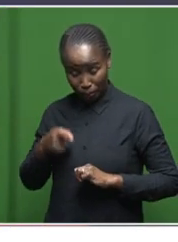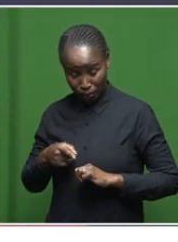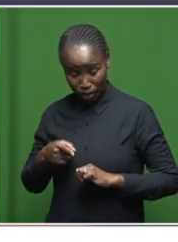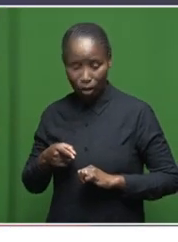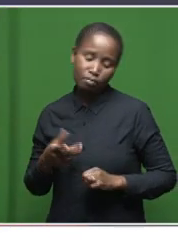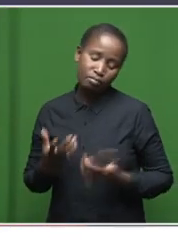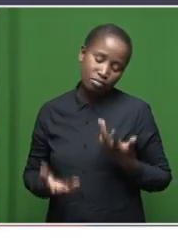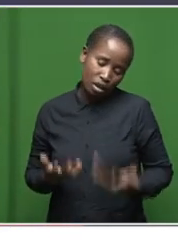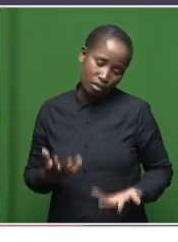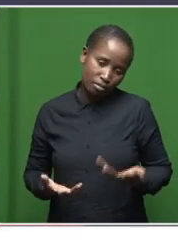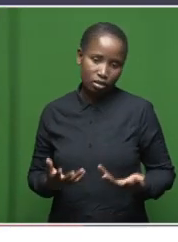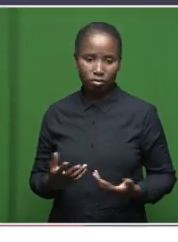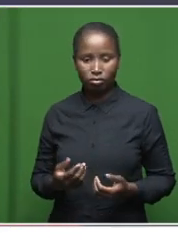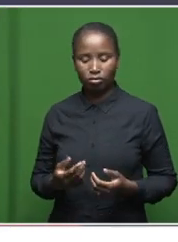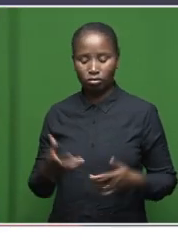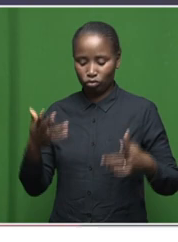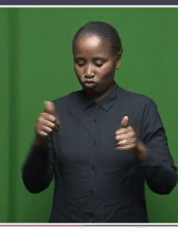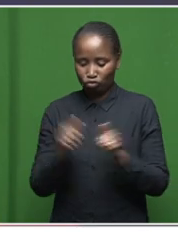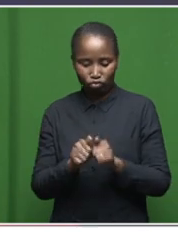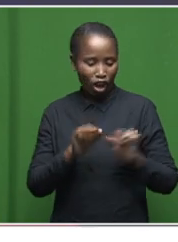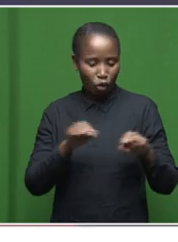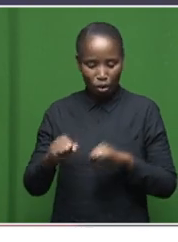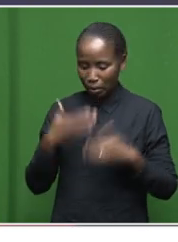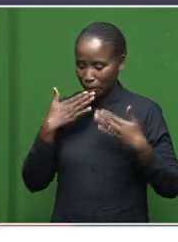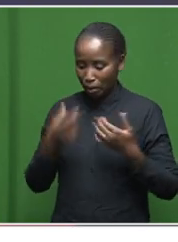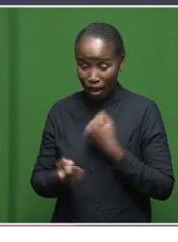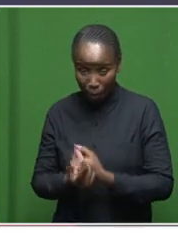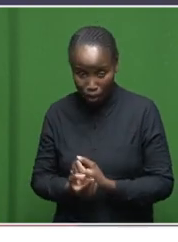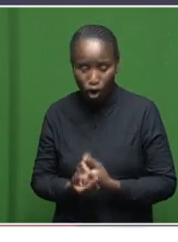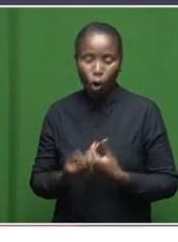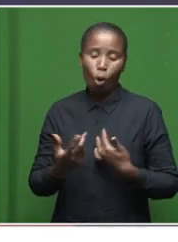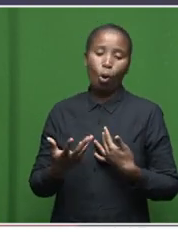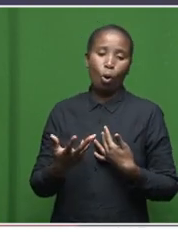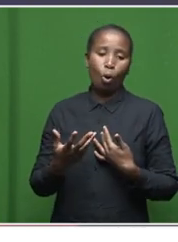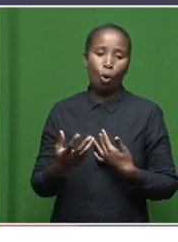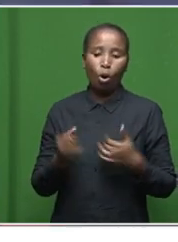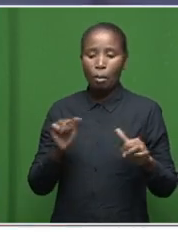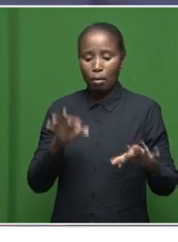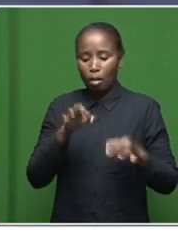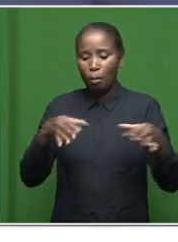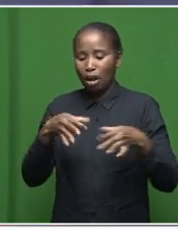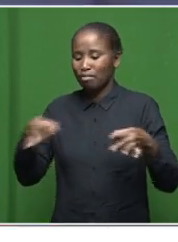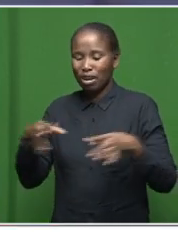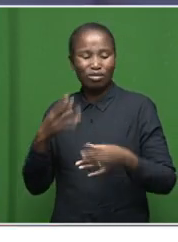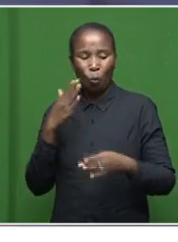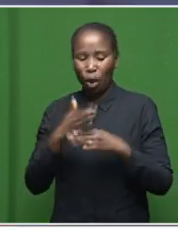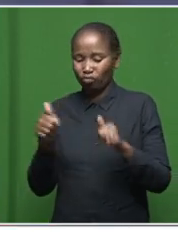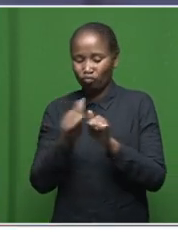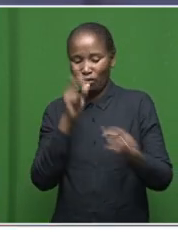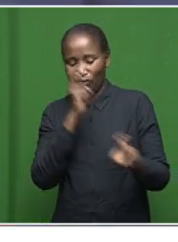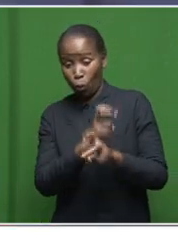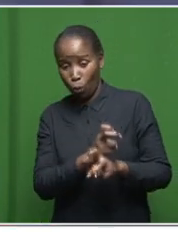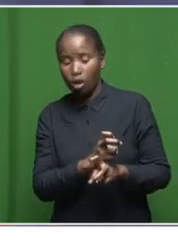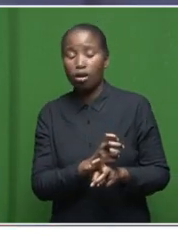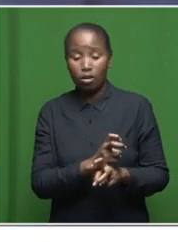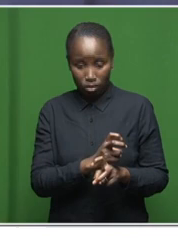maybe coalition agreements were not heard and now, you parties are not willing to work together. Then,